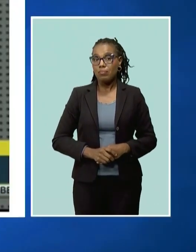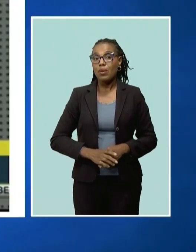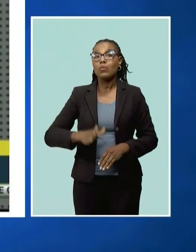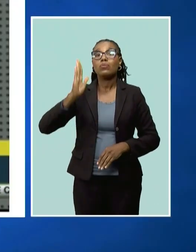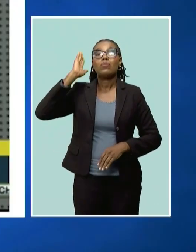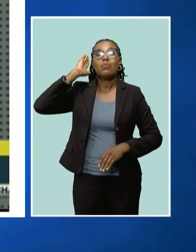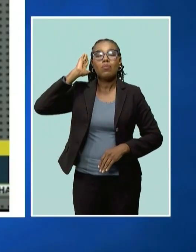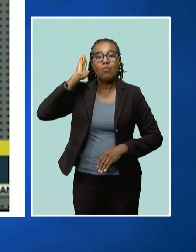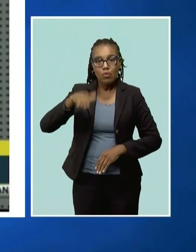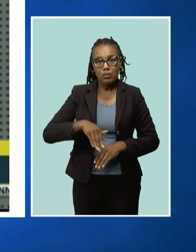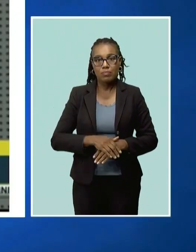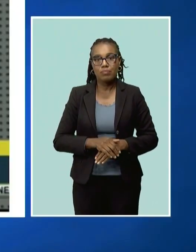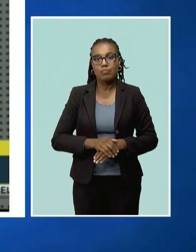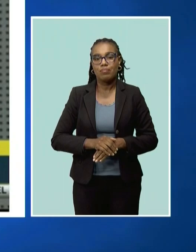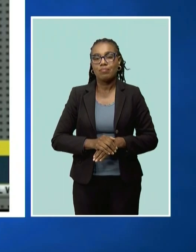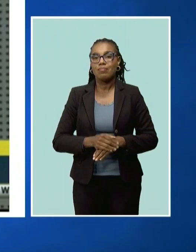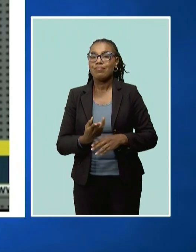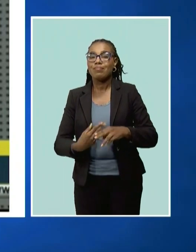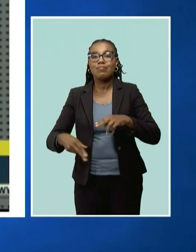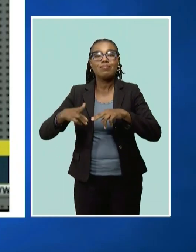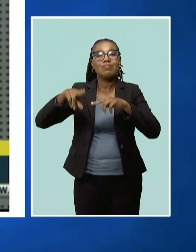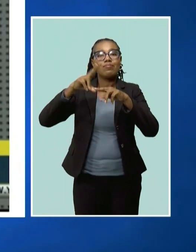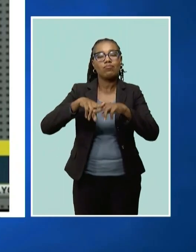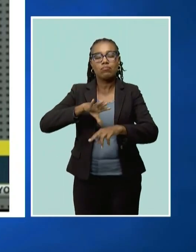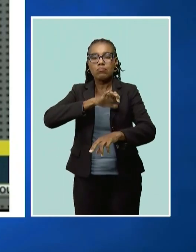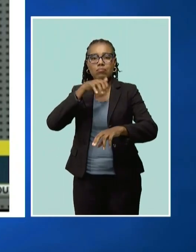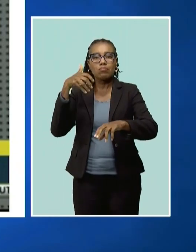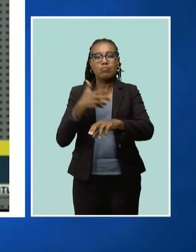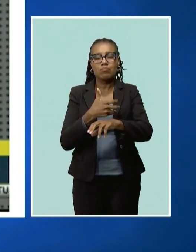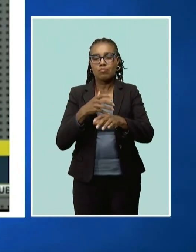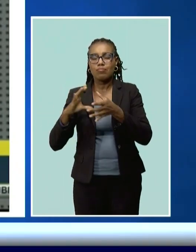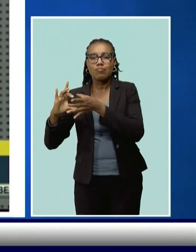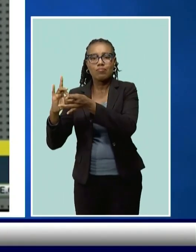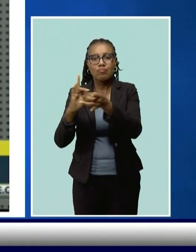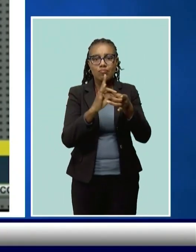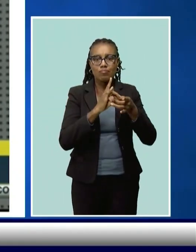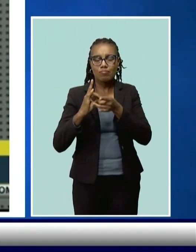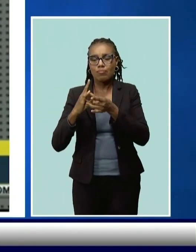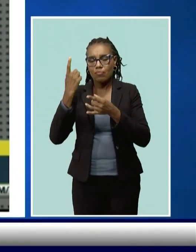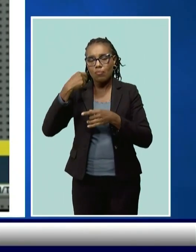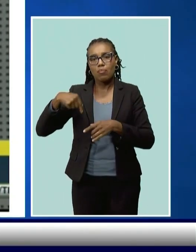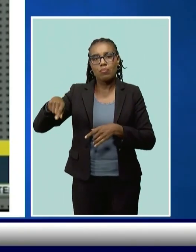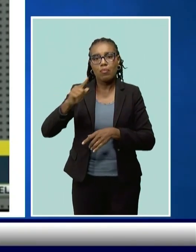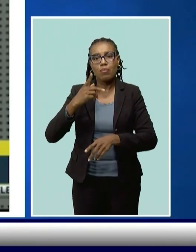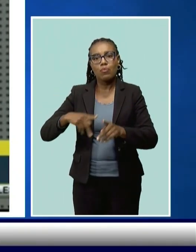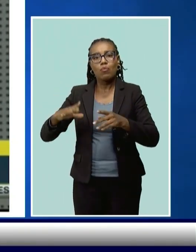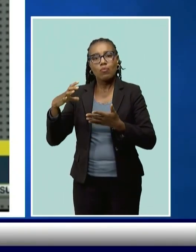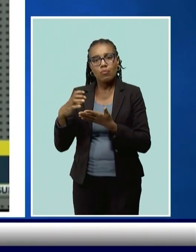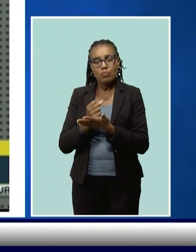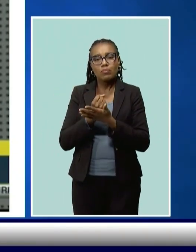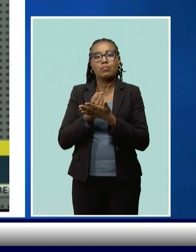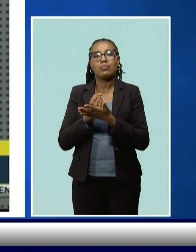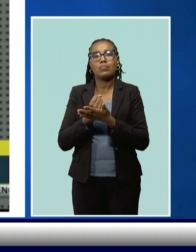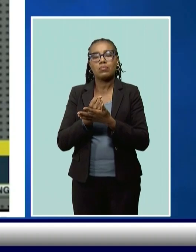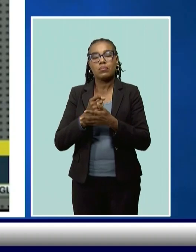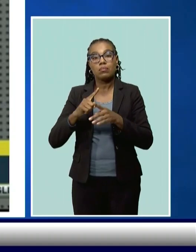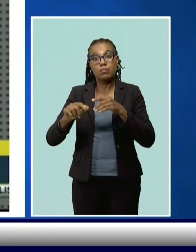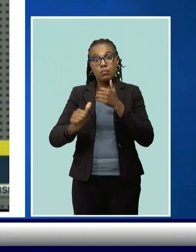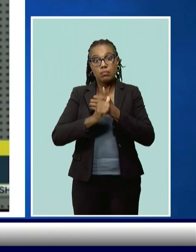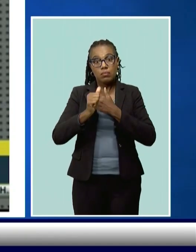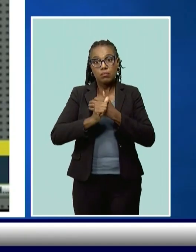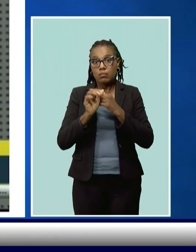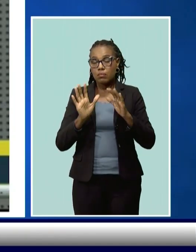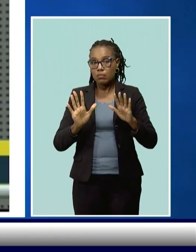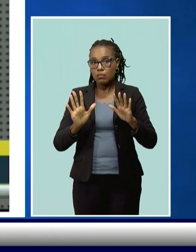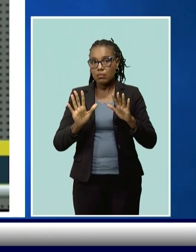expansion exponentially of power and a consolidation of wealth for those who have access. But there is a dangerous part,